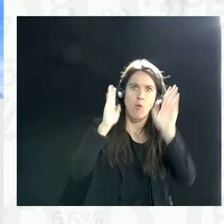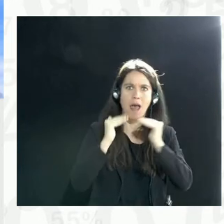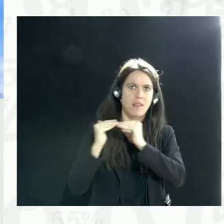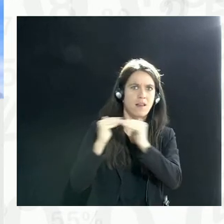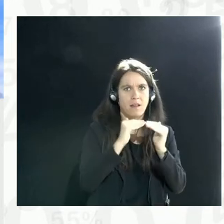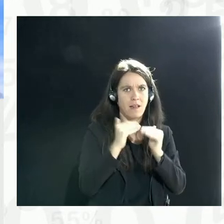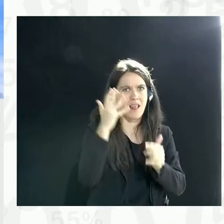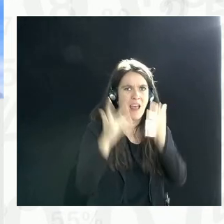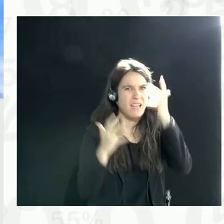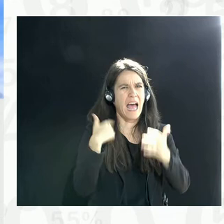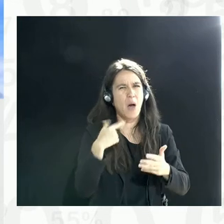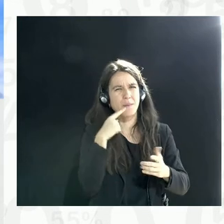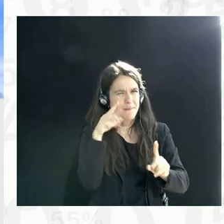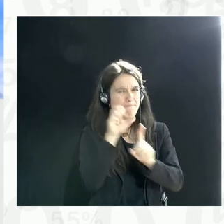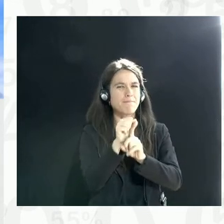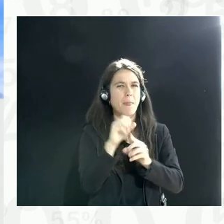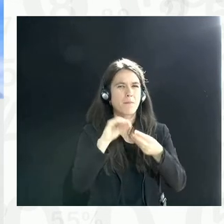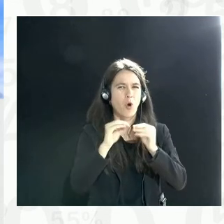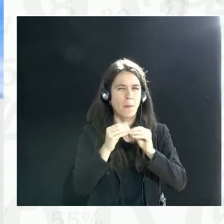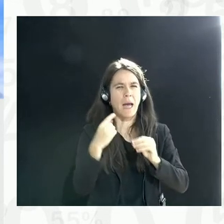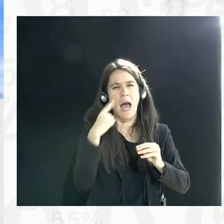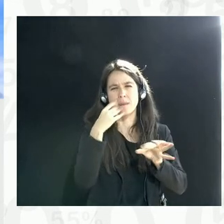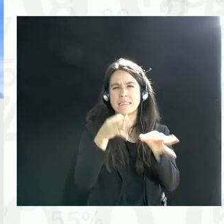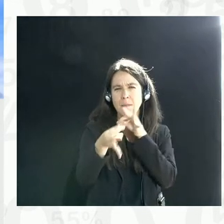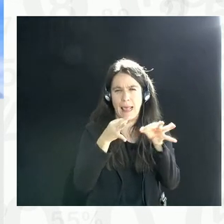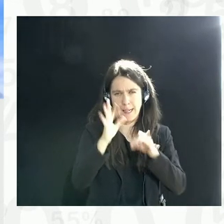let me characterize the challenge that we have.